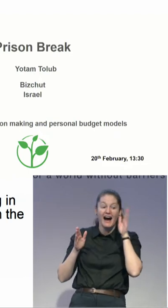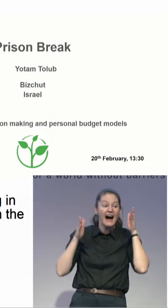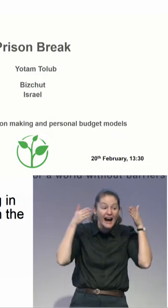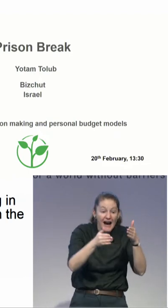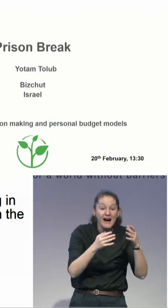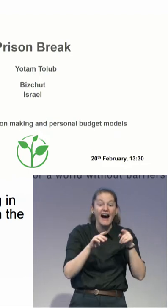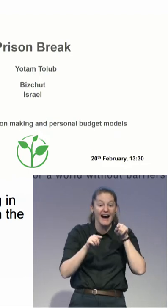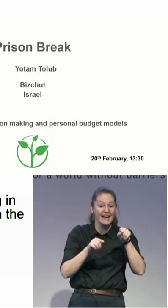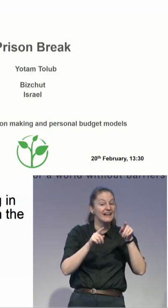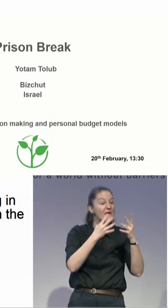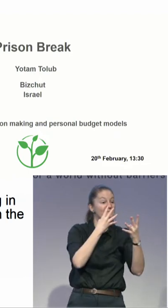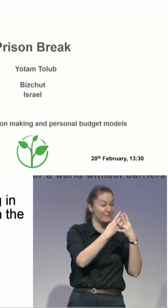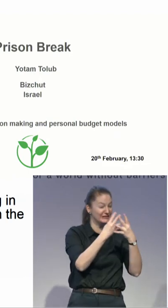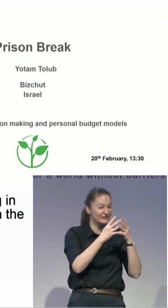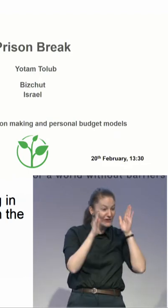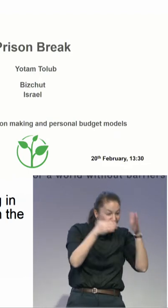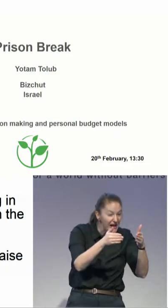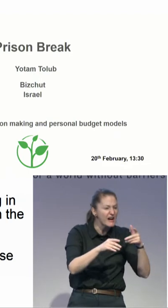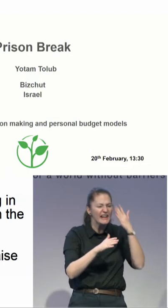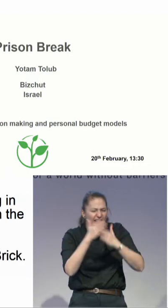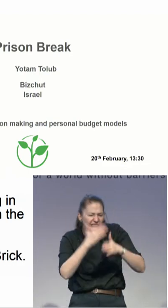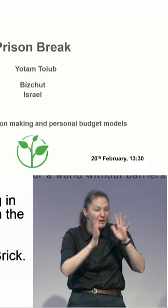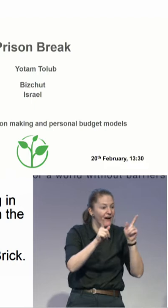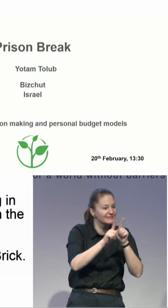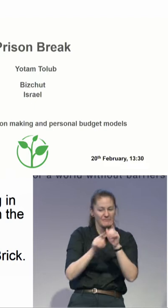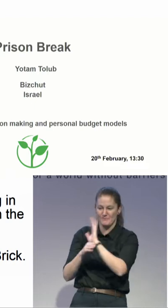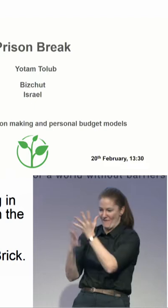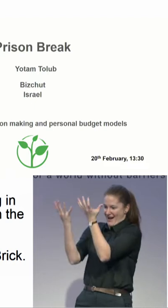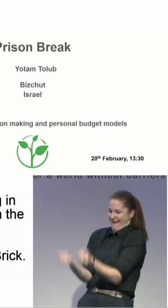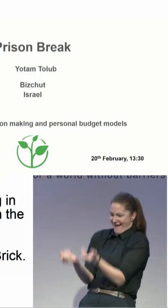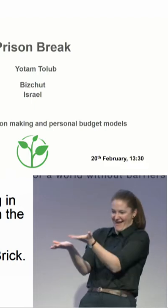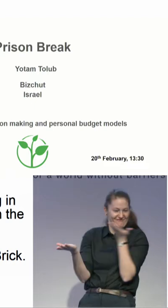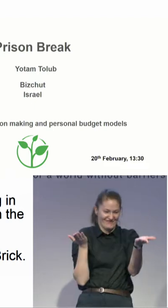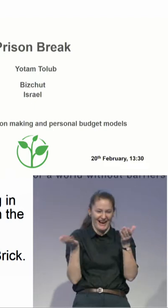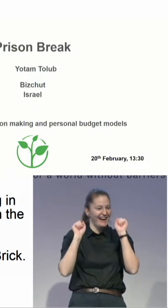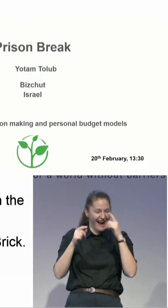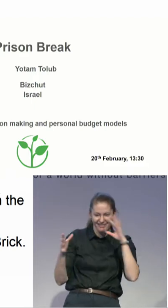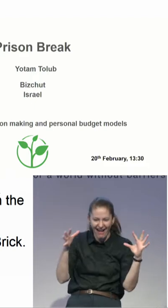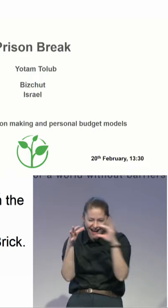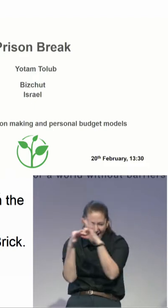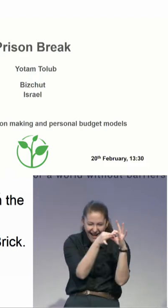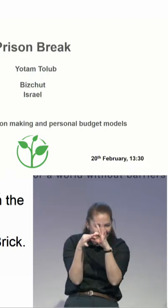So, right in Prison Break, what we have is someone who in order to help his brother get out of prison,